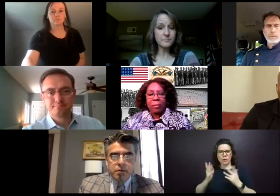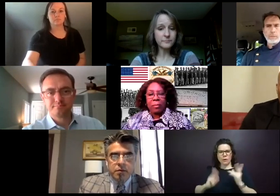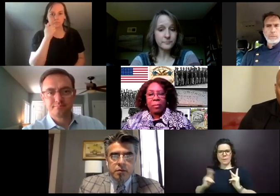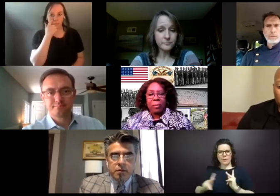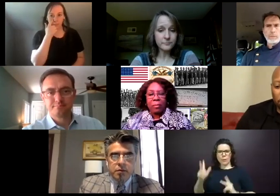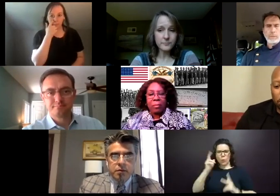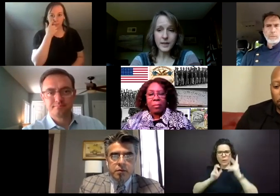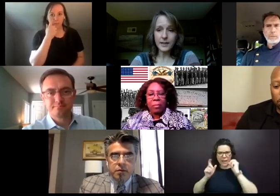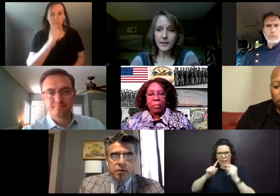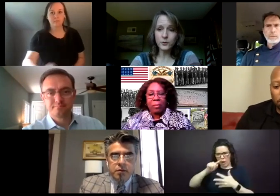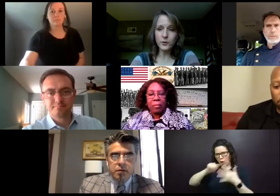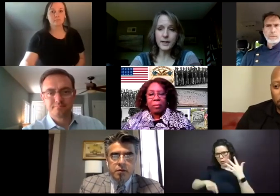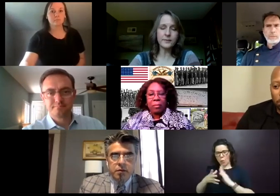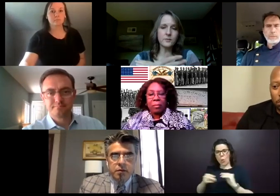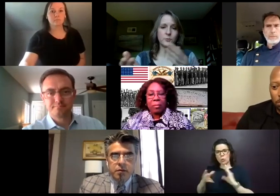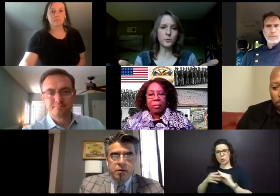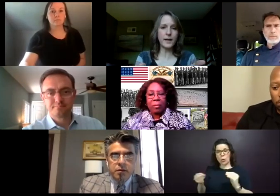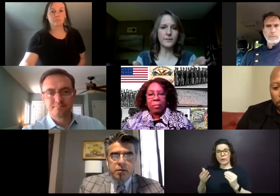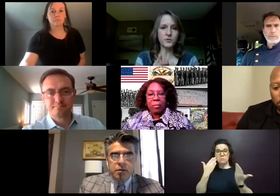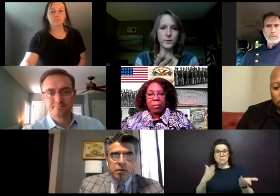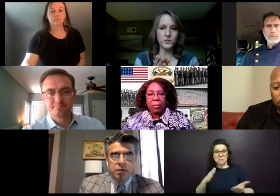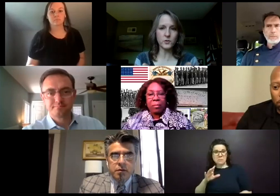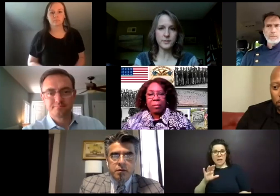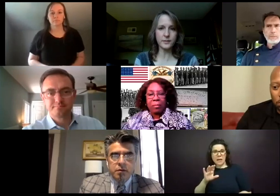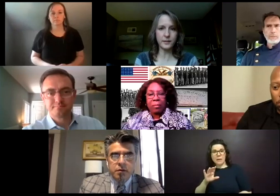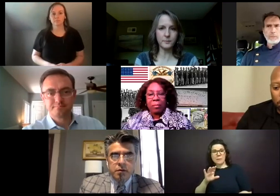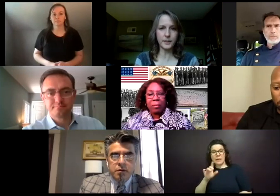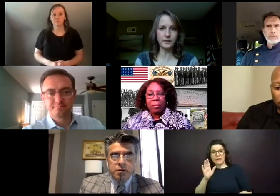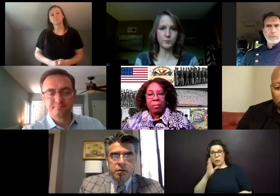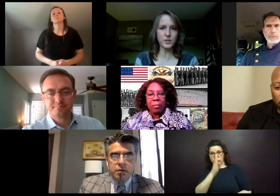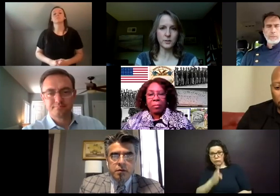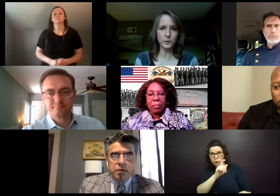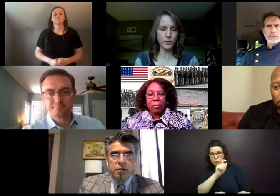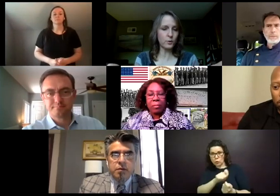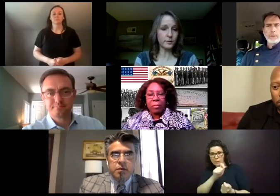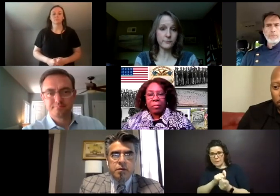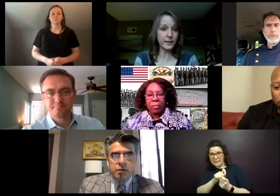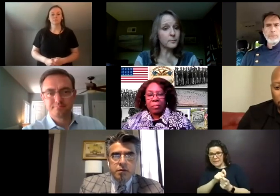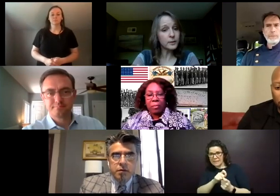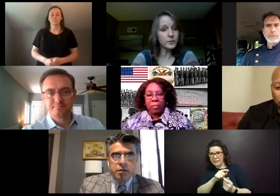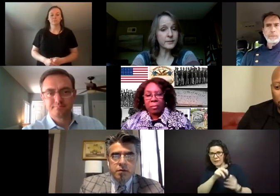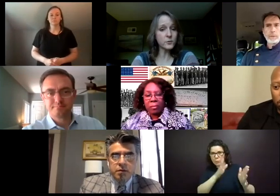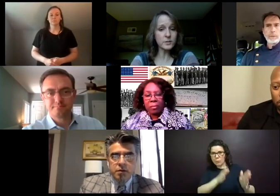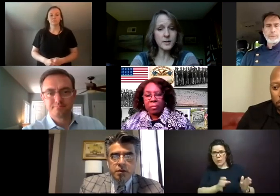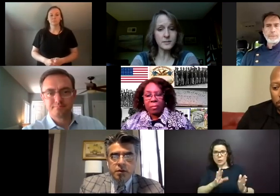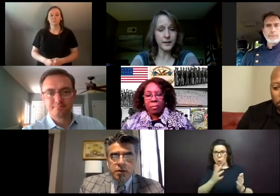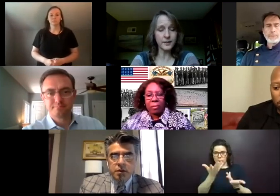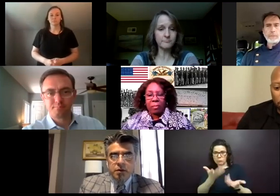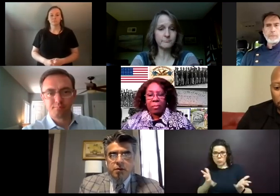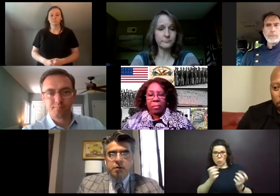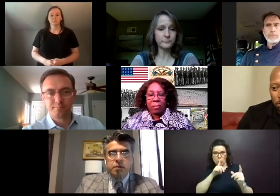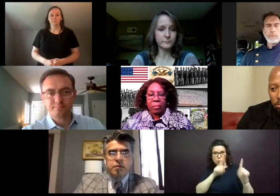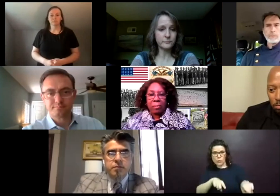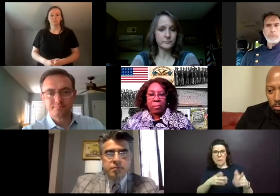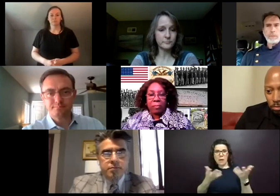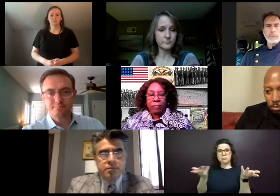stories? And I don't know, Kathy, if you have that directed towards anybody in particular, or if anybody would like to respond to